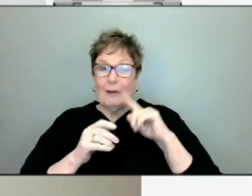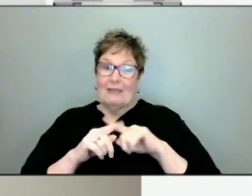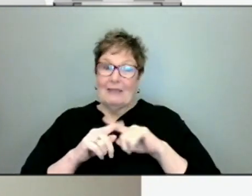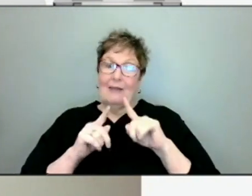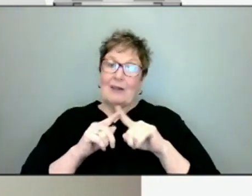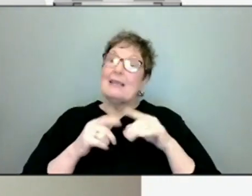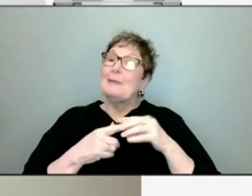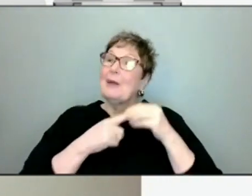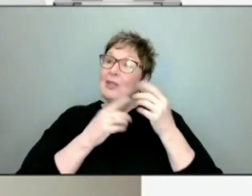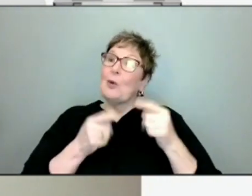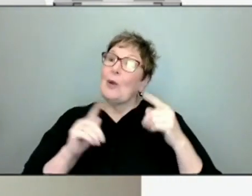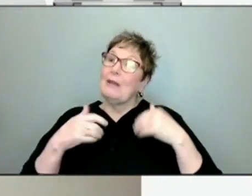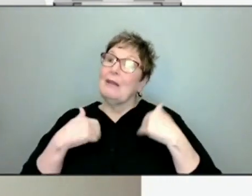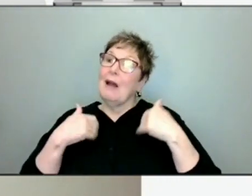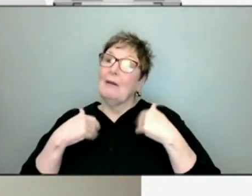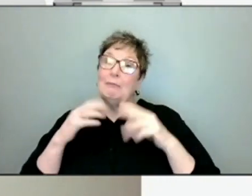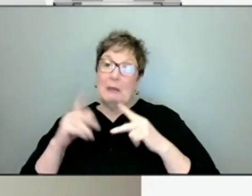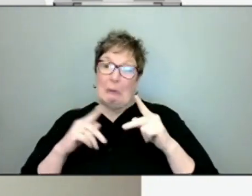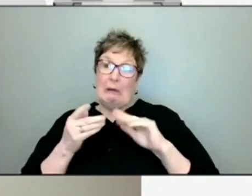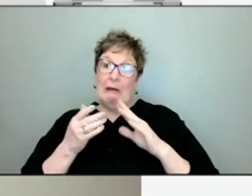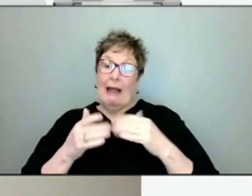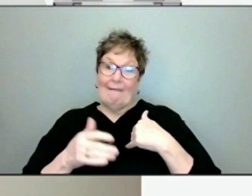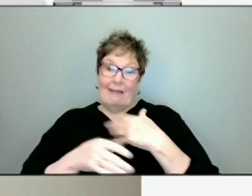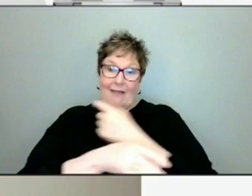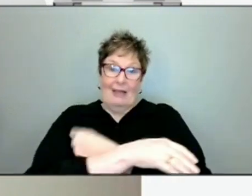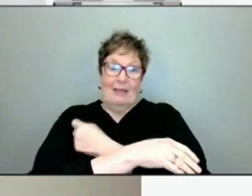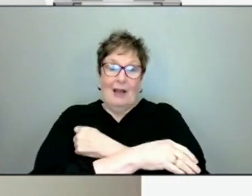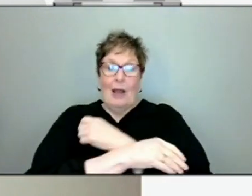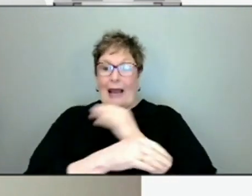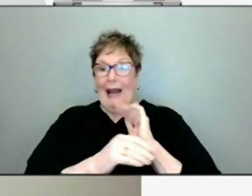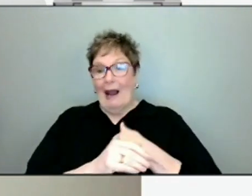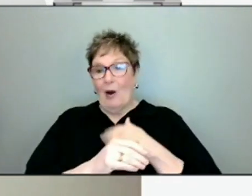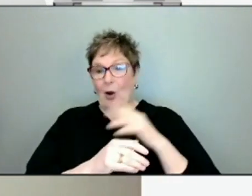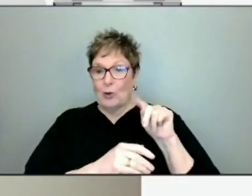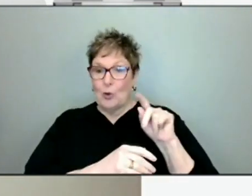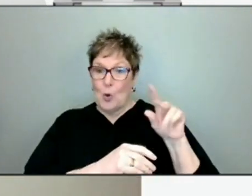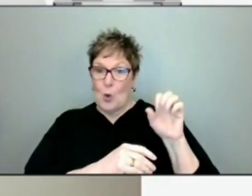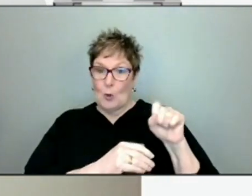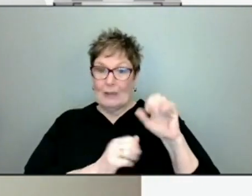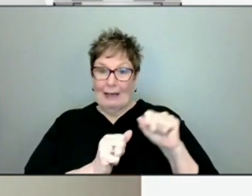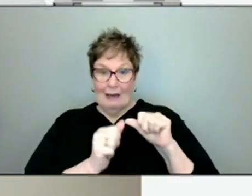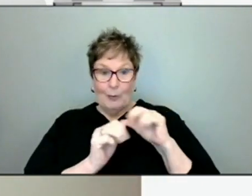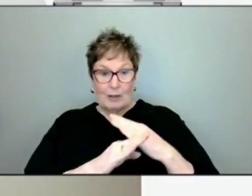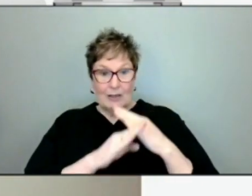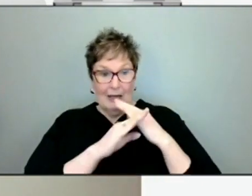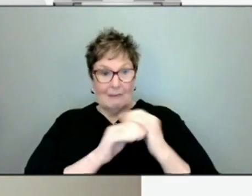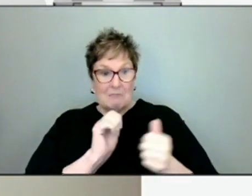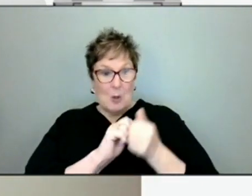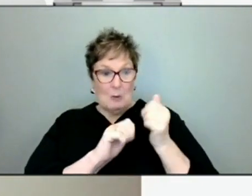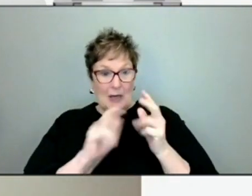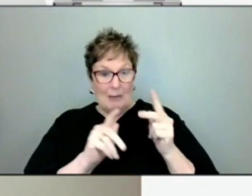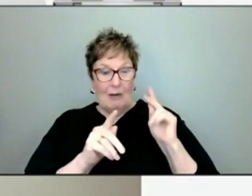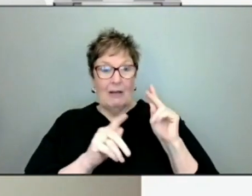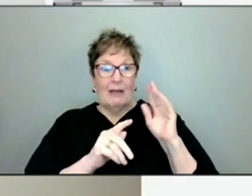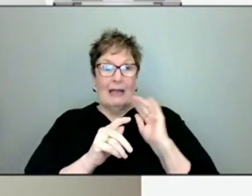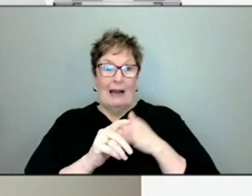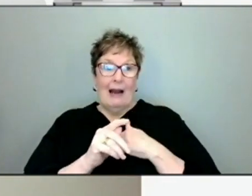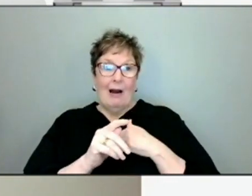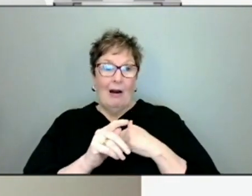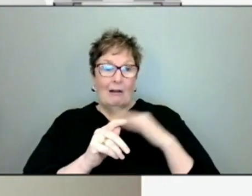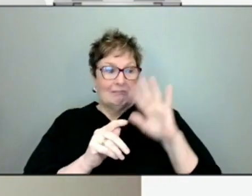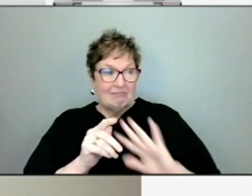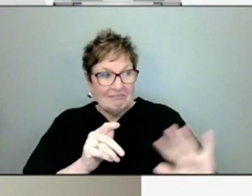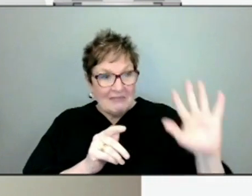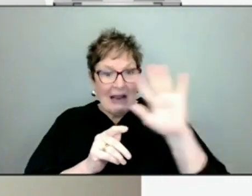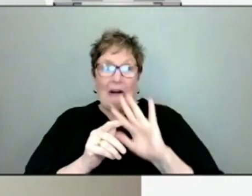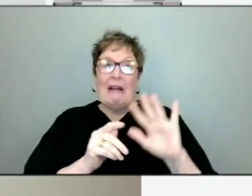vaccinated and we have tools in our toolbox to be able to protect the majority of people in our population, specifically, you know,